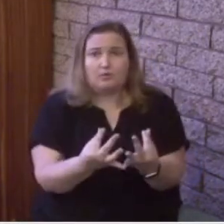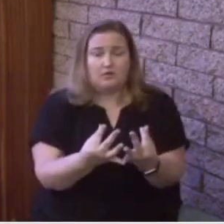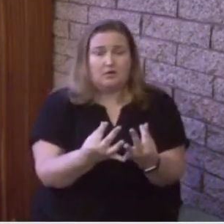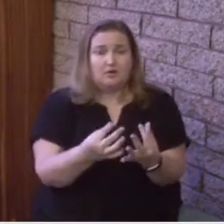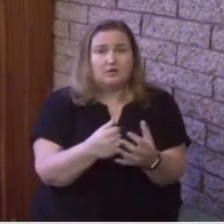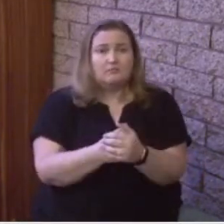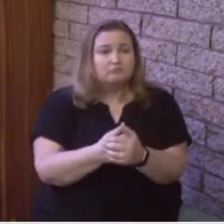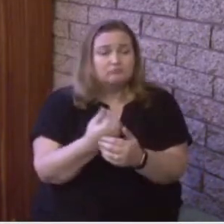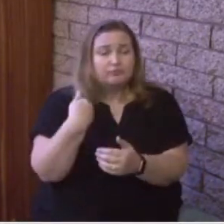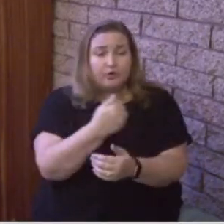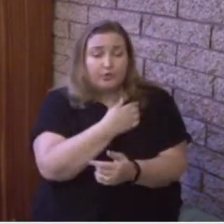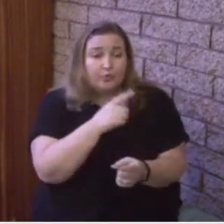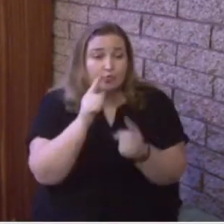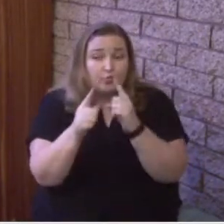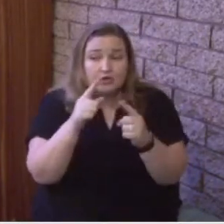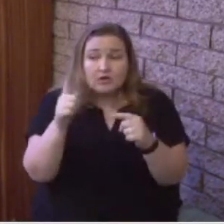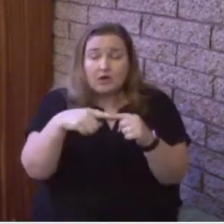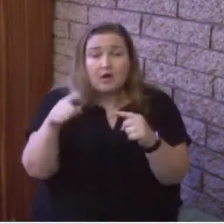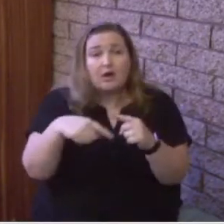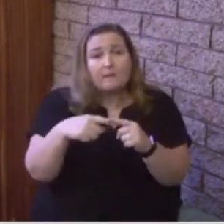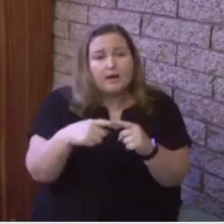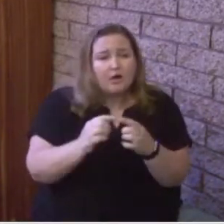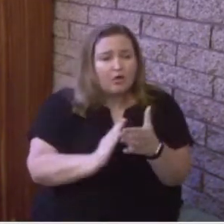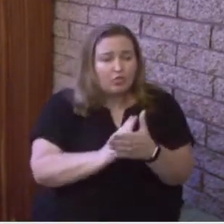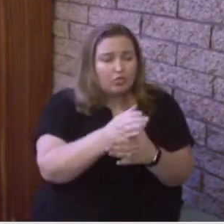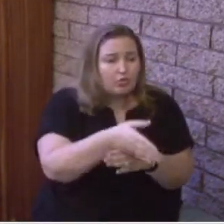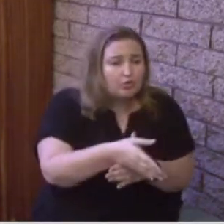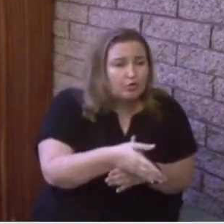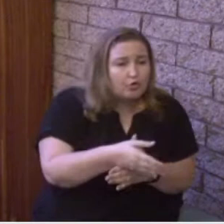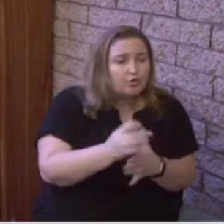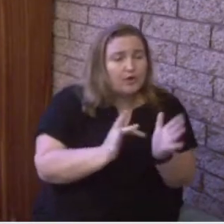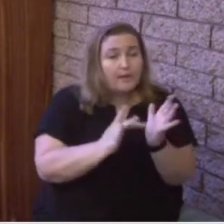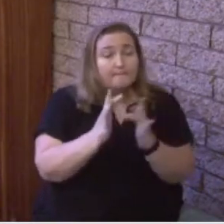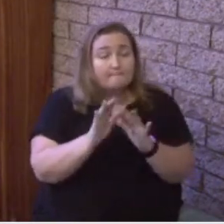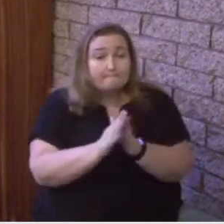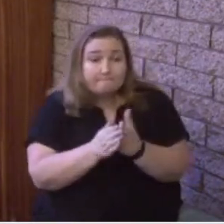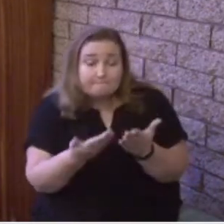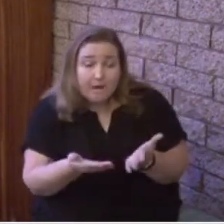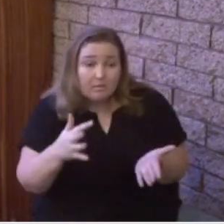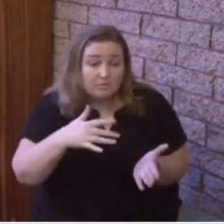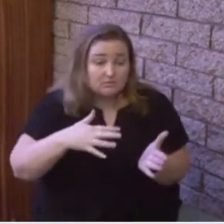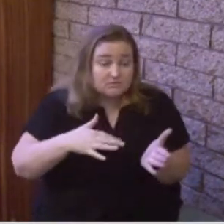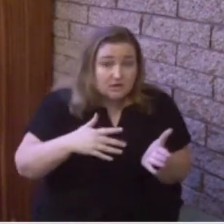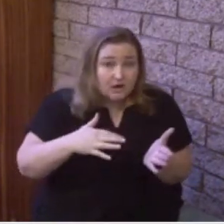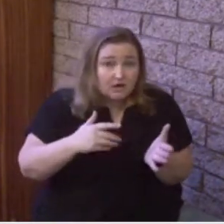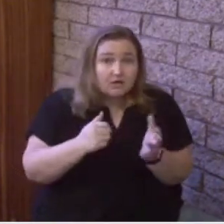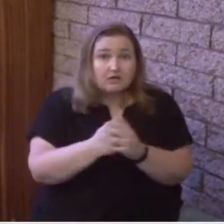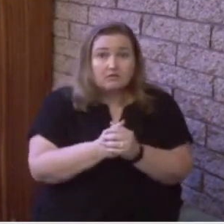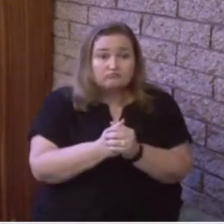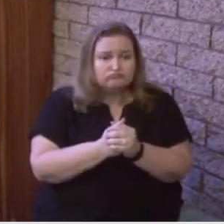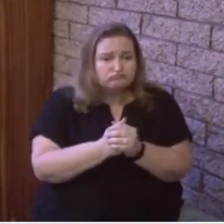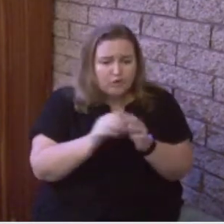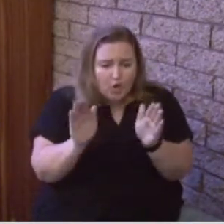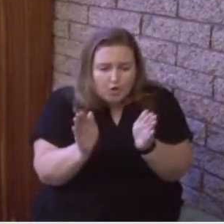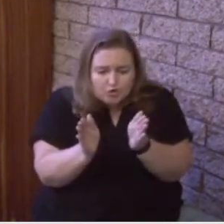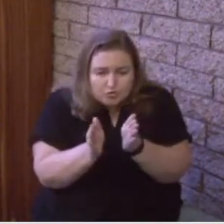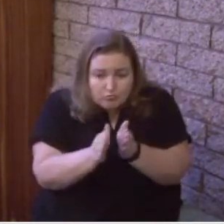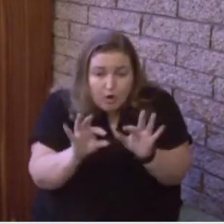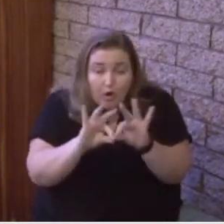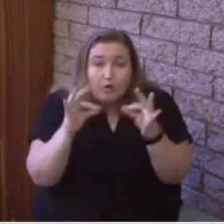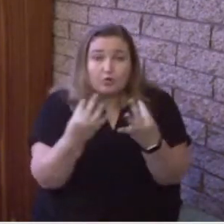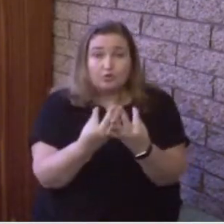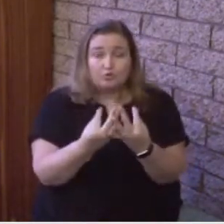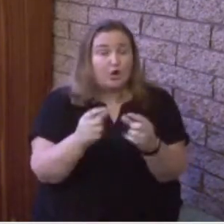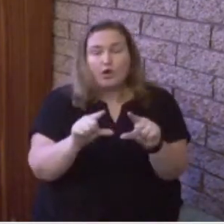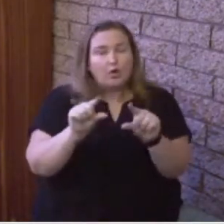through Bible study and all of our small groups, and even as we sit together, we talk about the